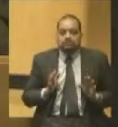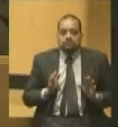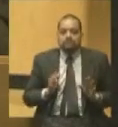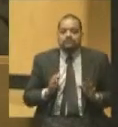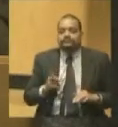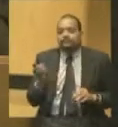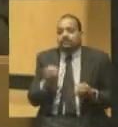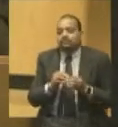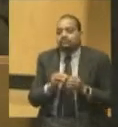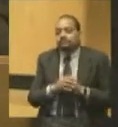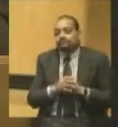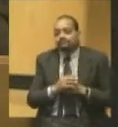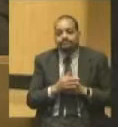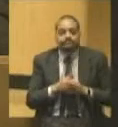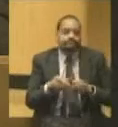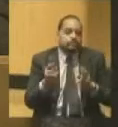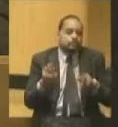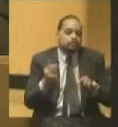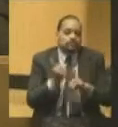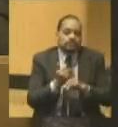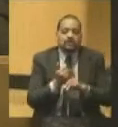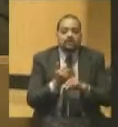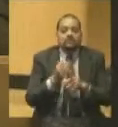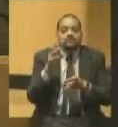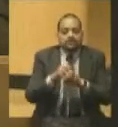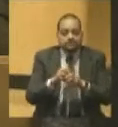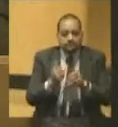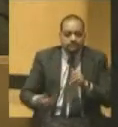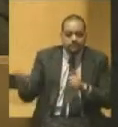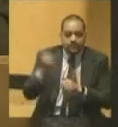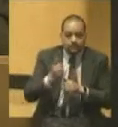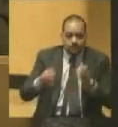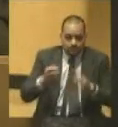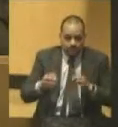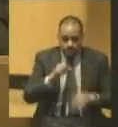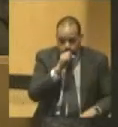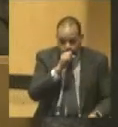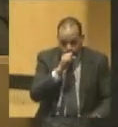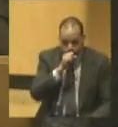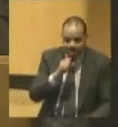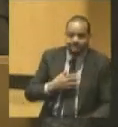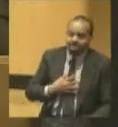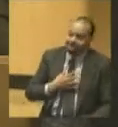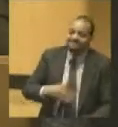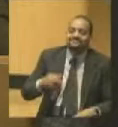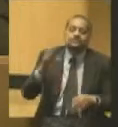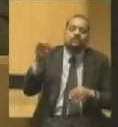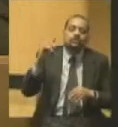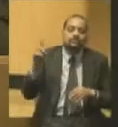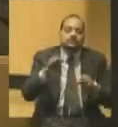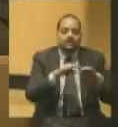dignity of someone who occupied the Supreme Bench. The Democratic platform of